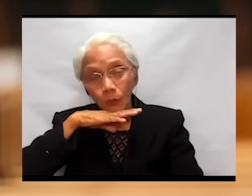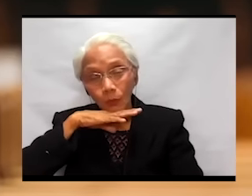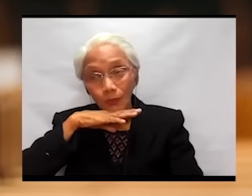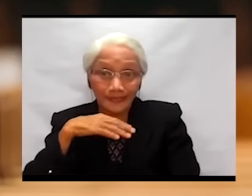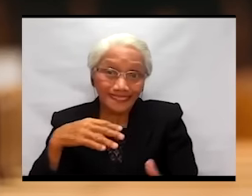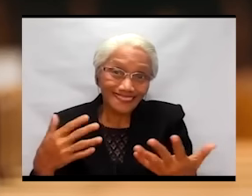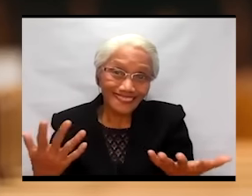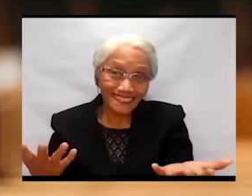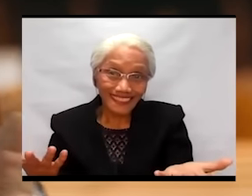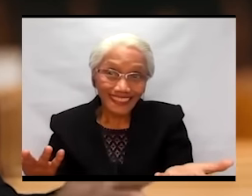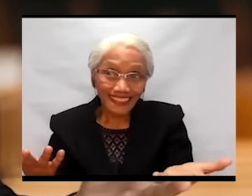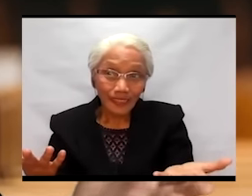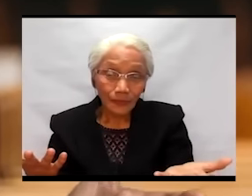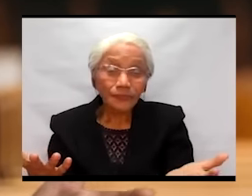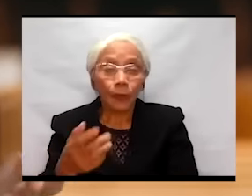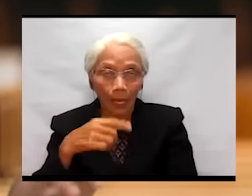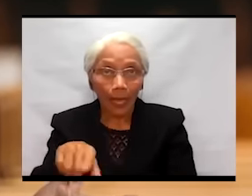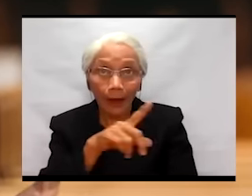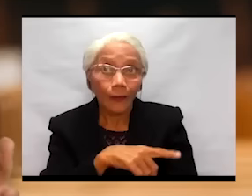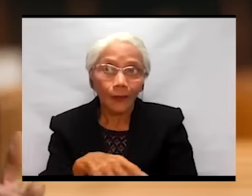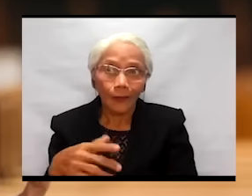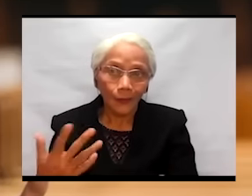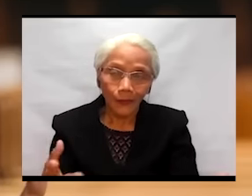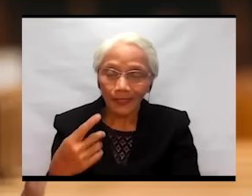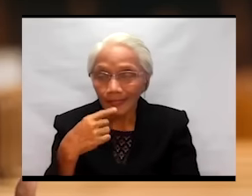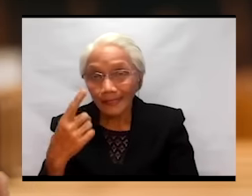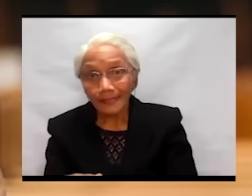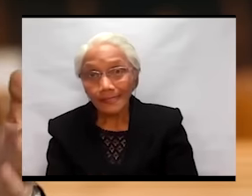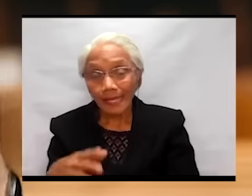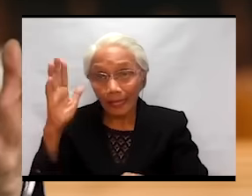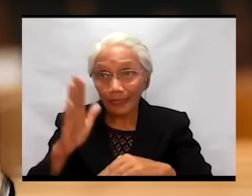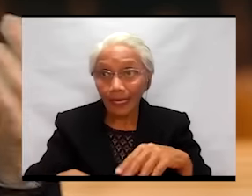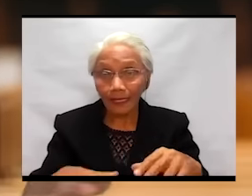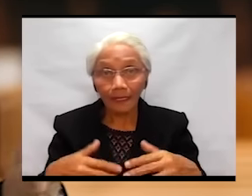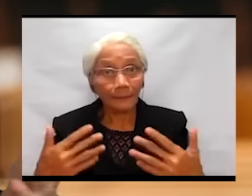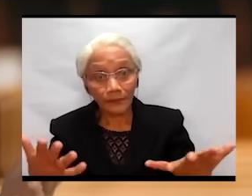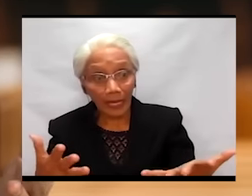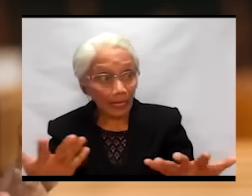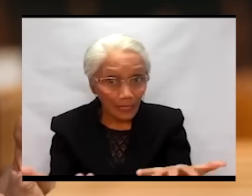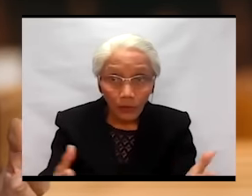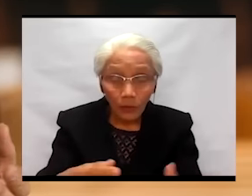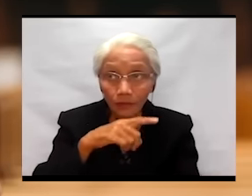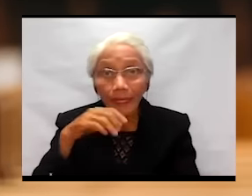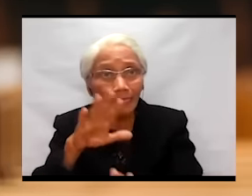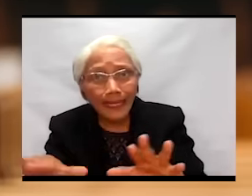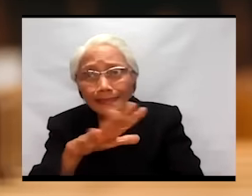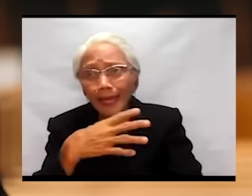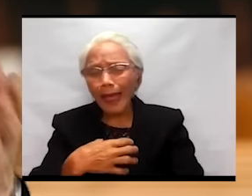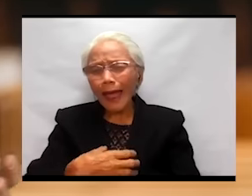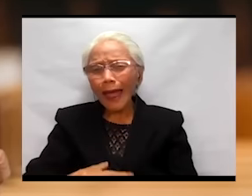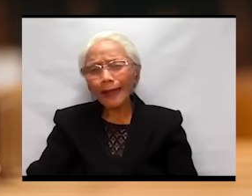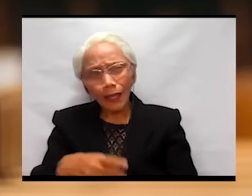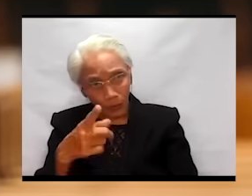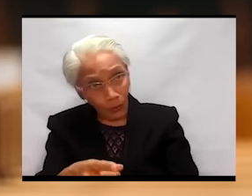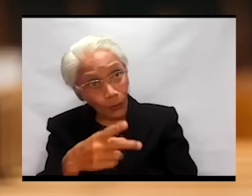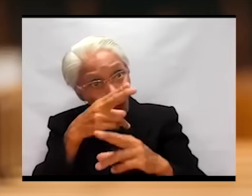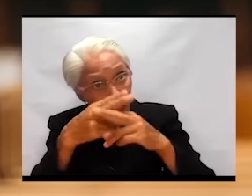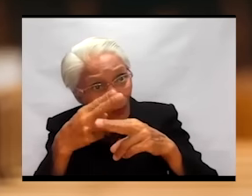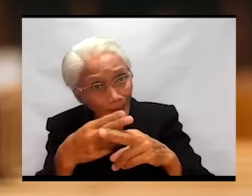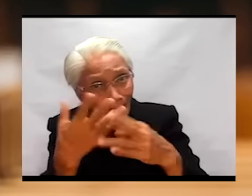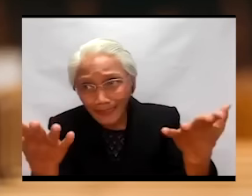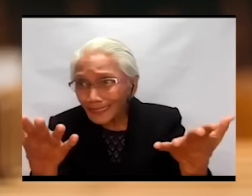Rather than die here in the desert of hunger. You call this freedom? There's no food.